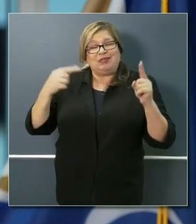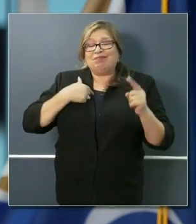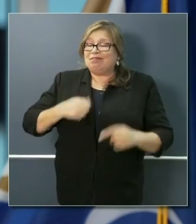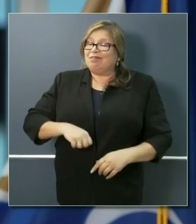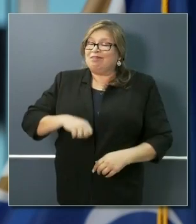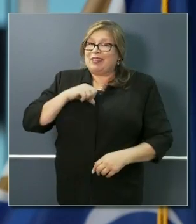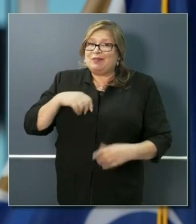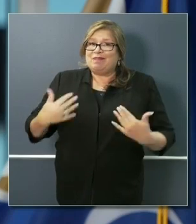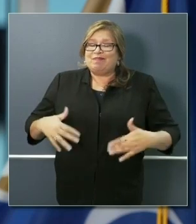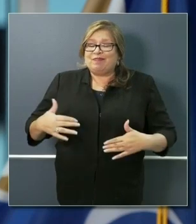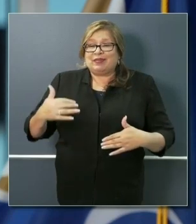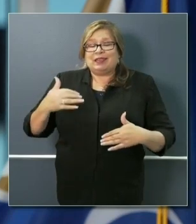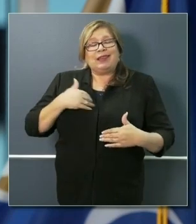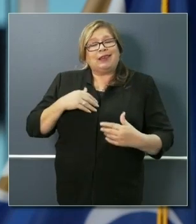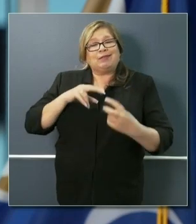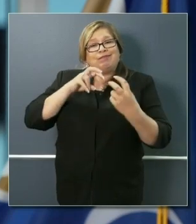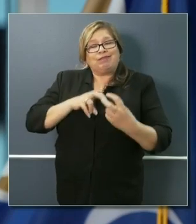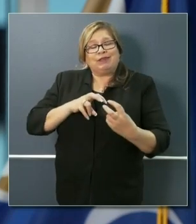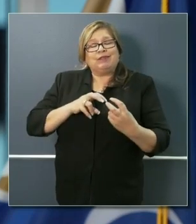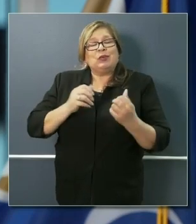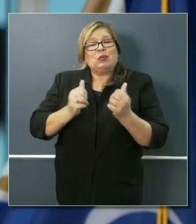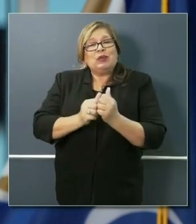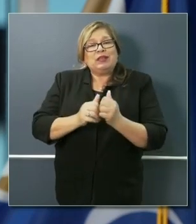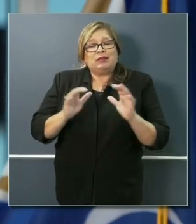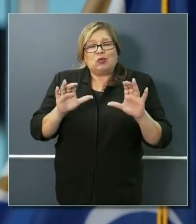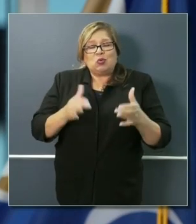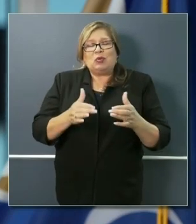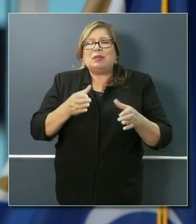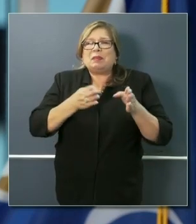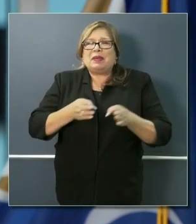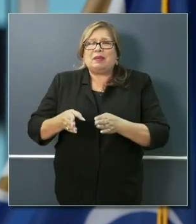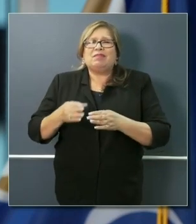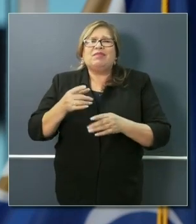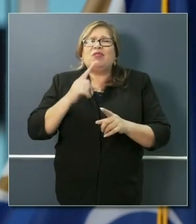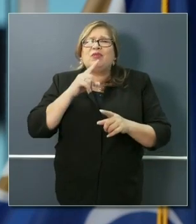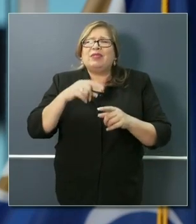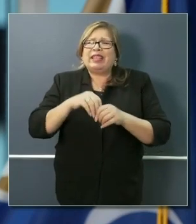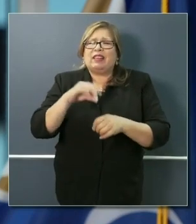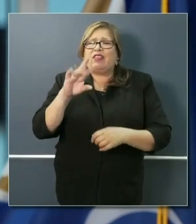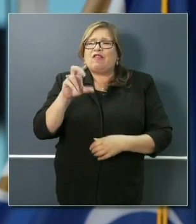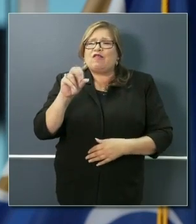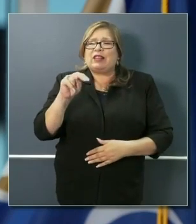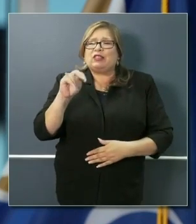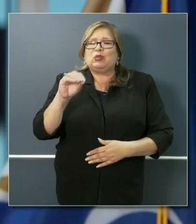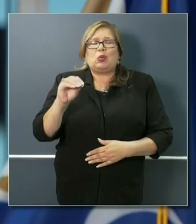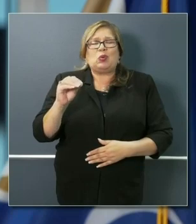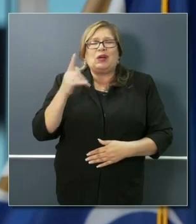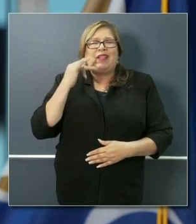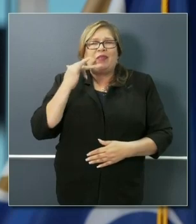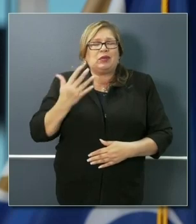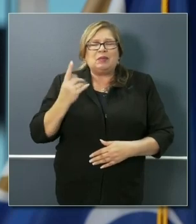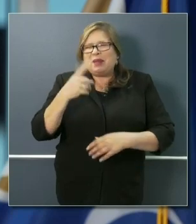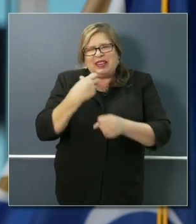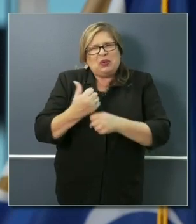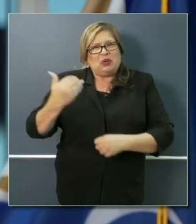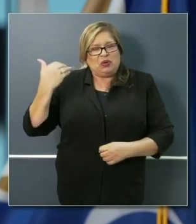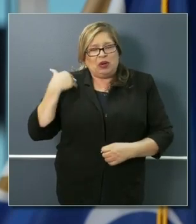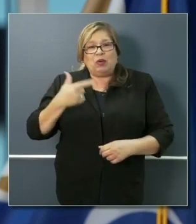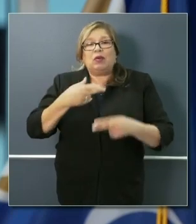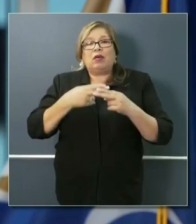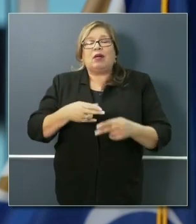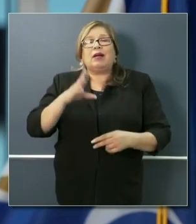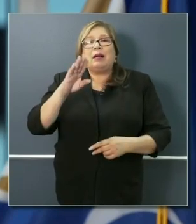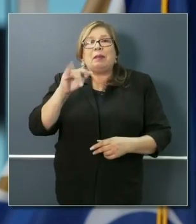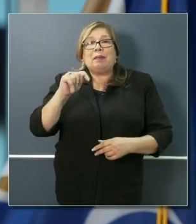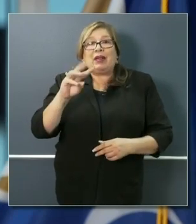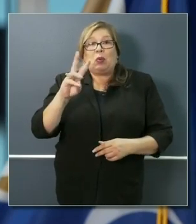small group of people in Fresno, California, about a year ago, an organization called Bitwise. Remarkable economic